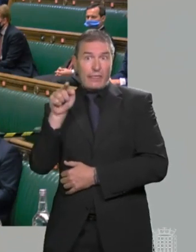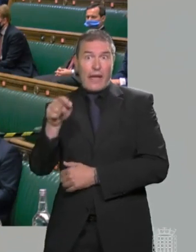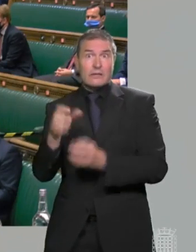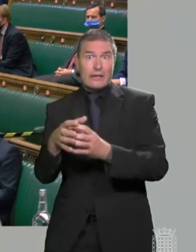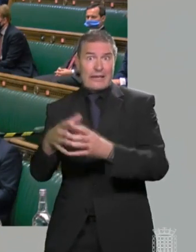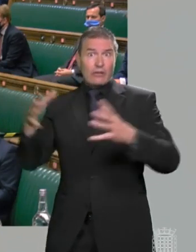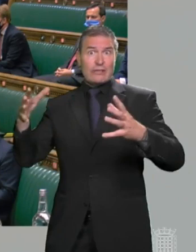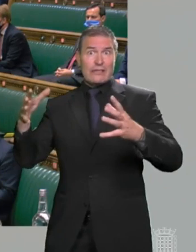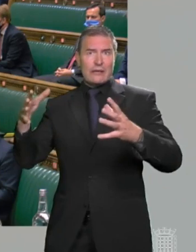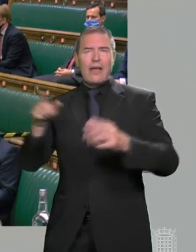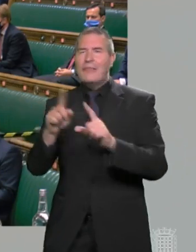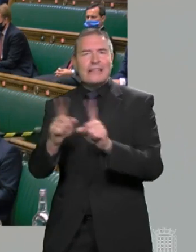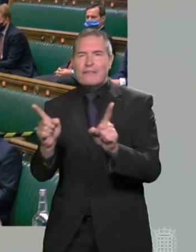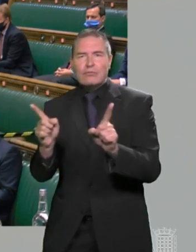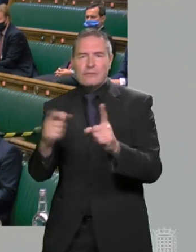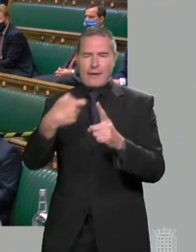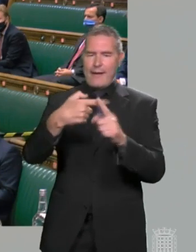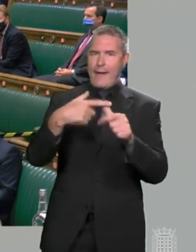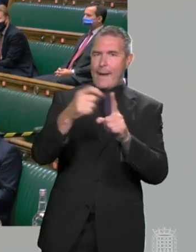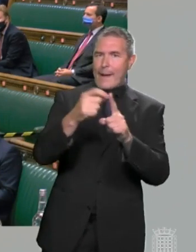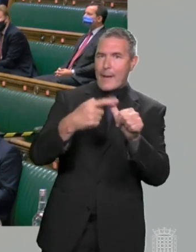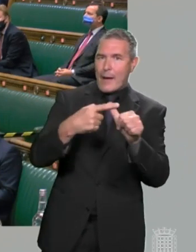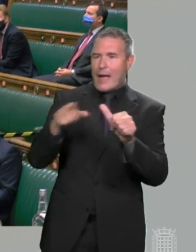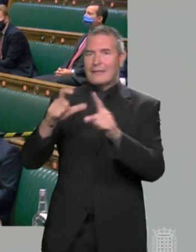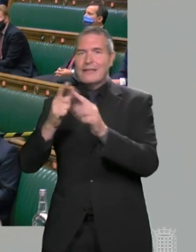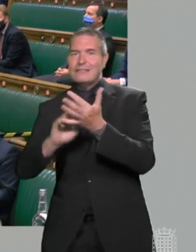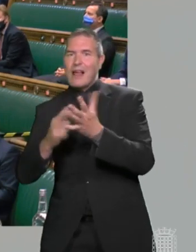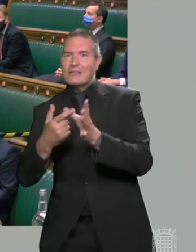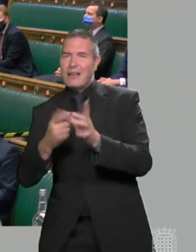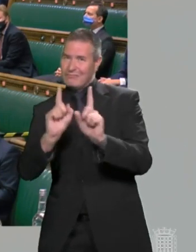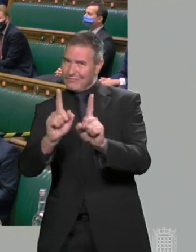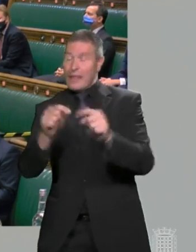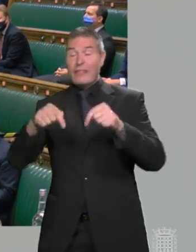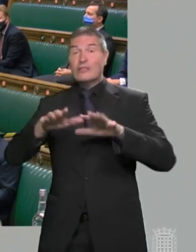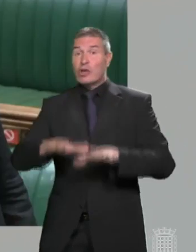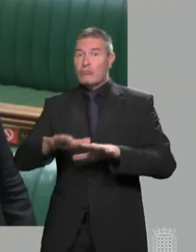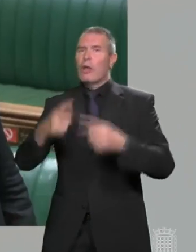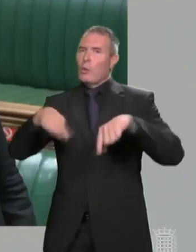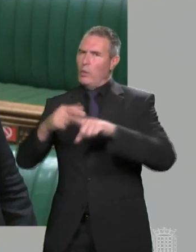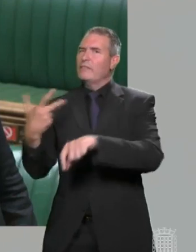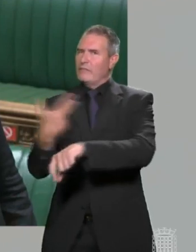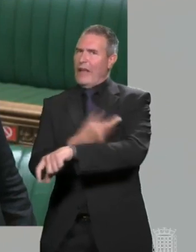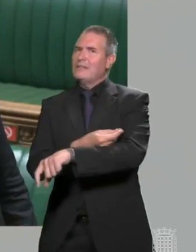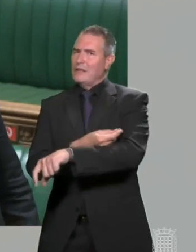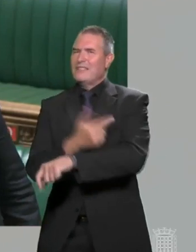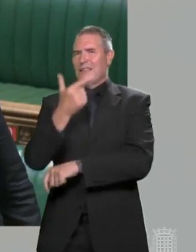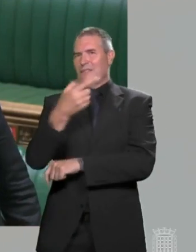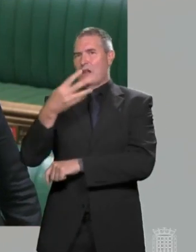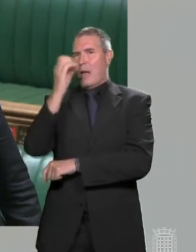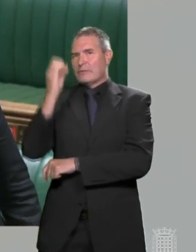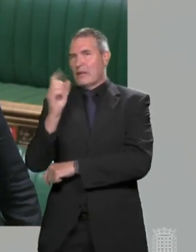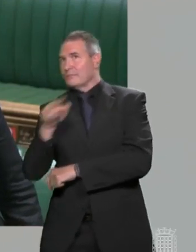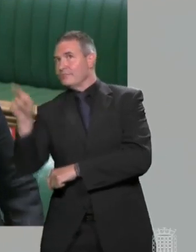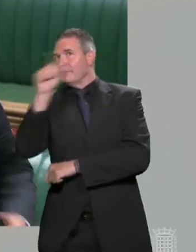But there's a difference between those countries and this country, Mr Speaker. In this country, we've vaccinated almost 79%